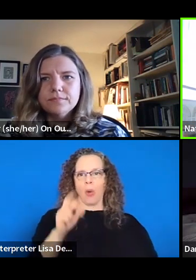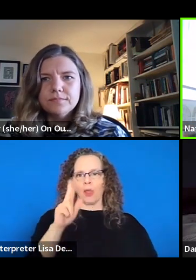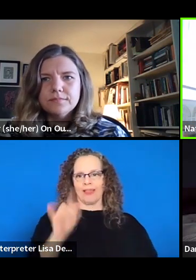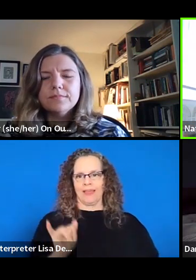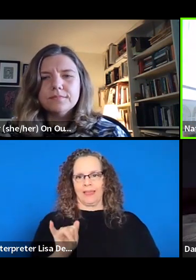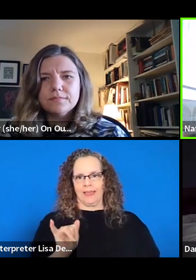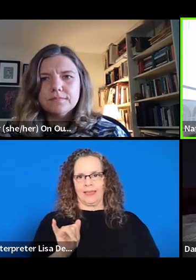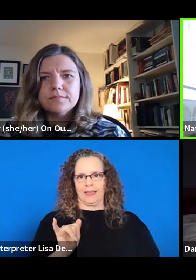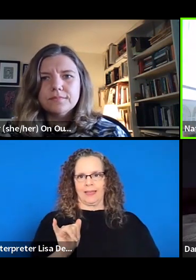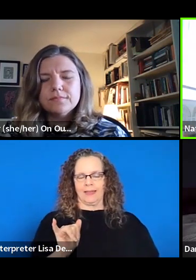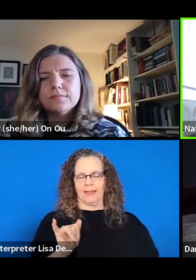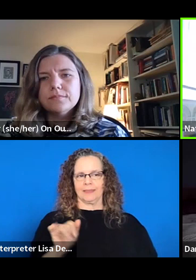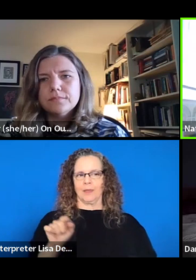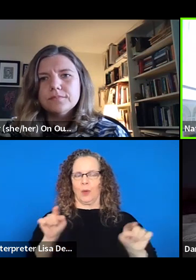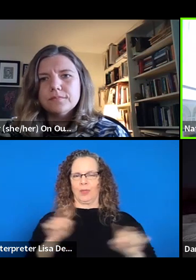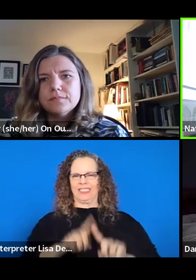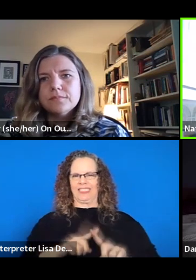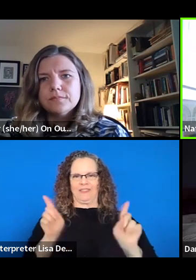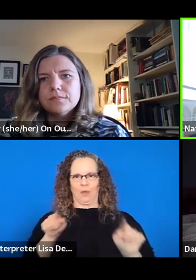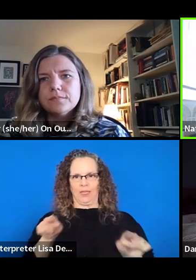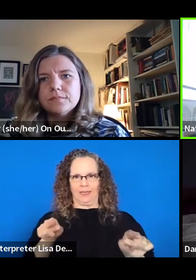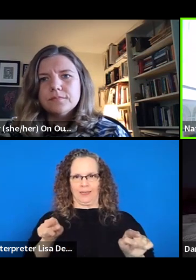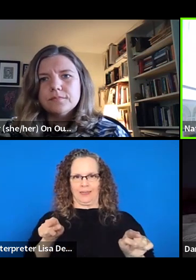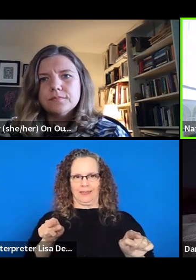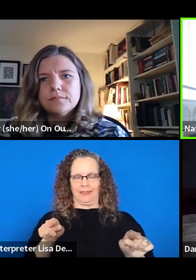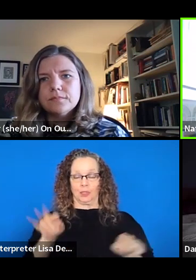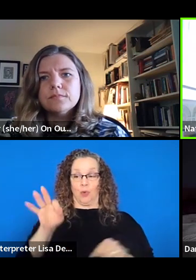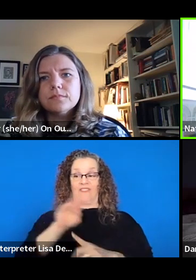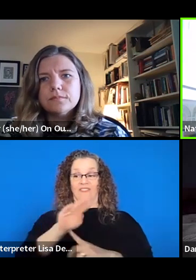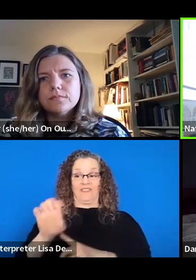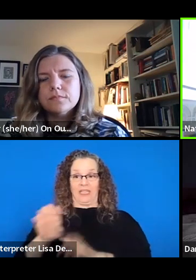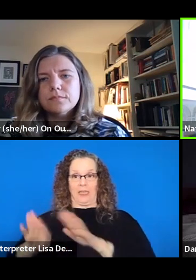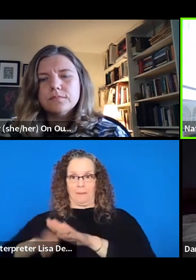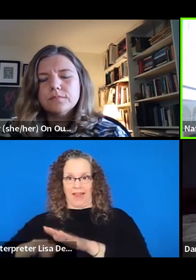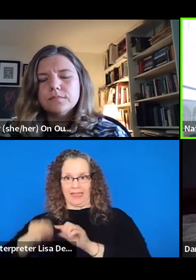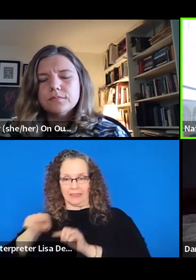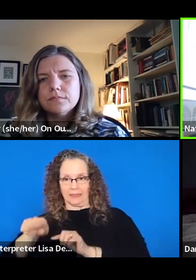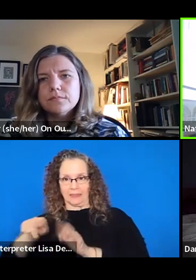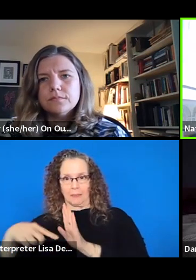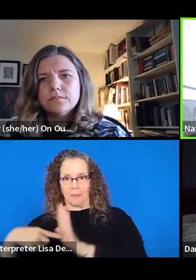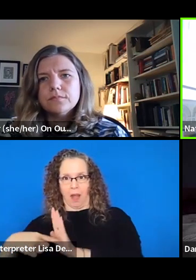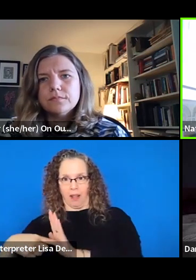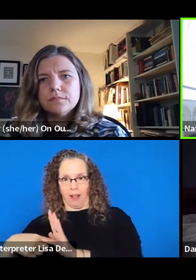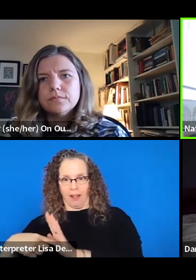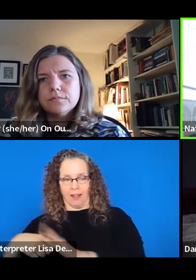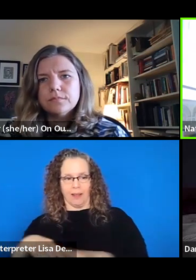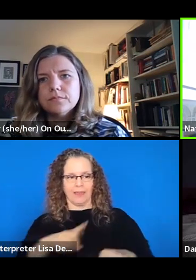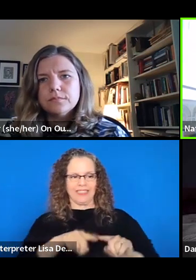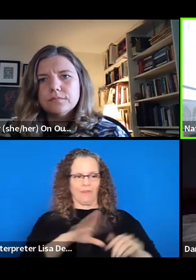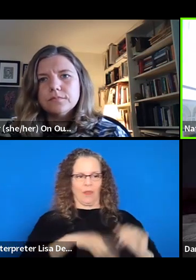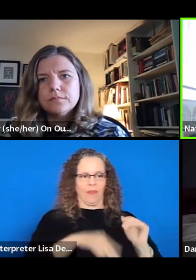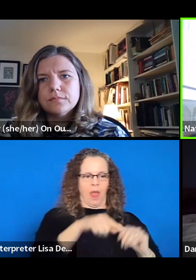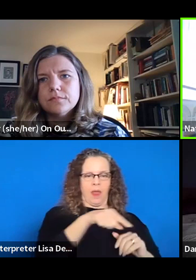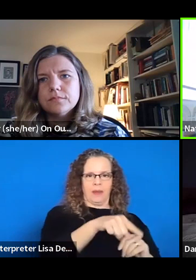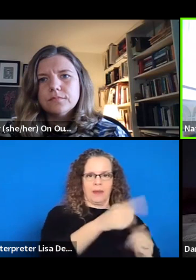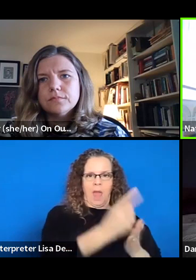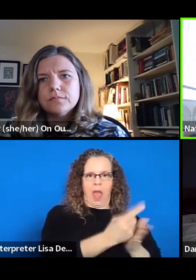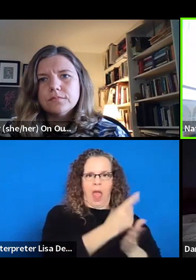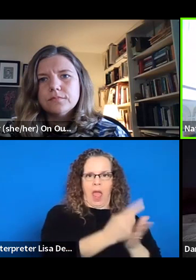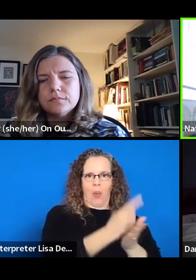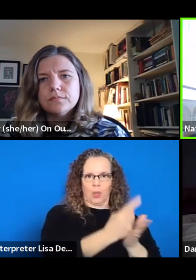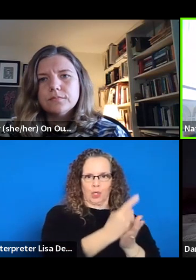impossible for someone who is working on a fee-based model, which includes, most designers, most directors,